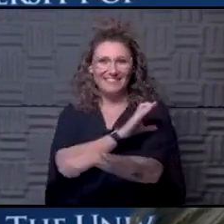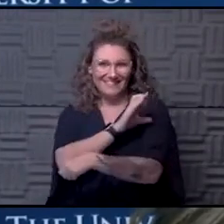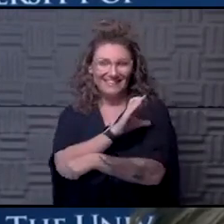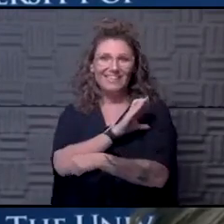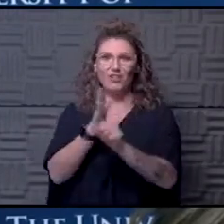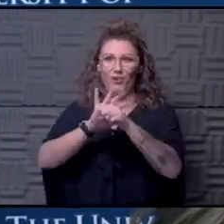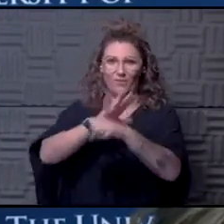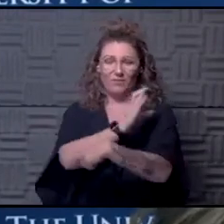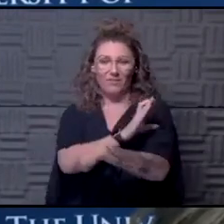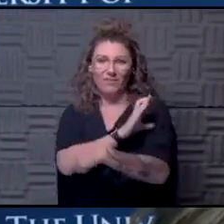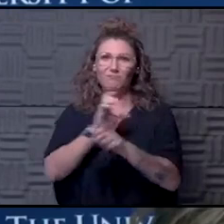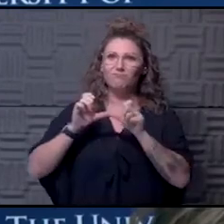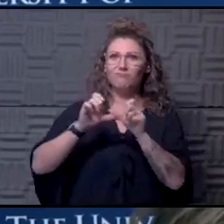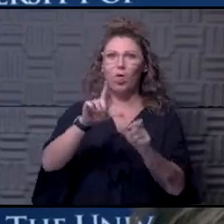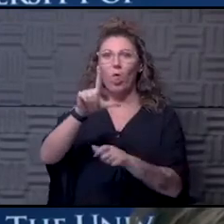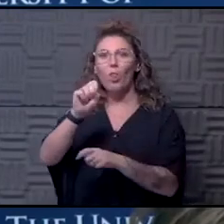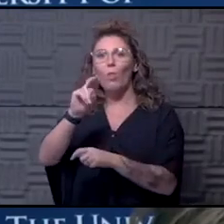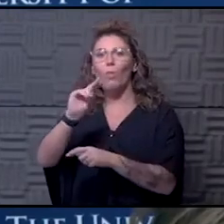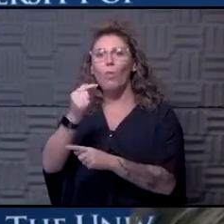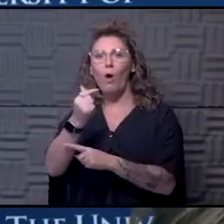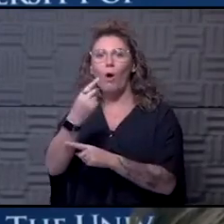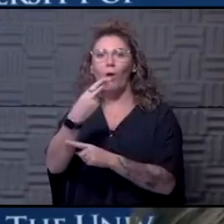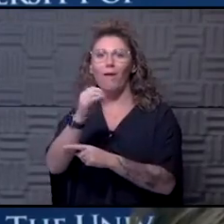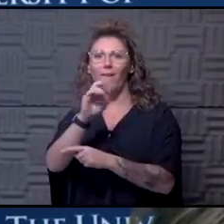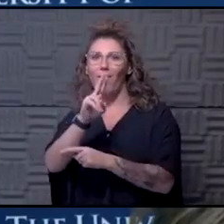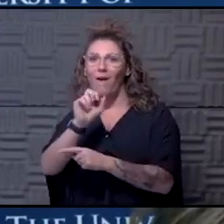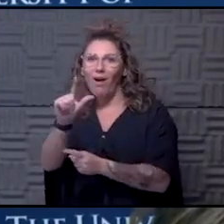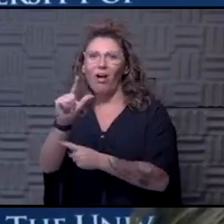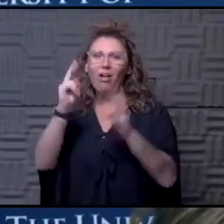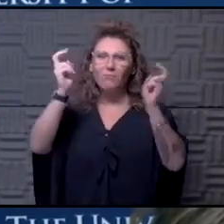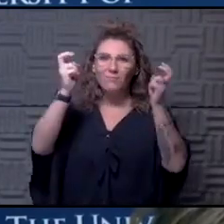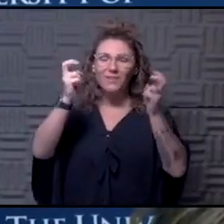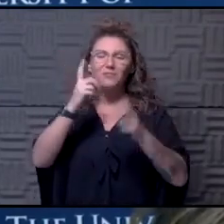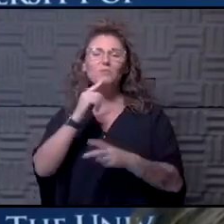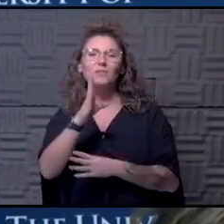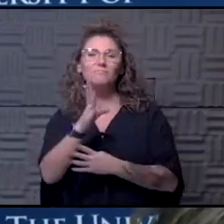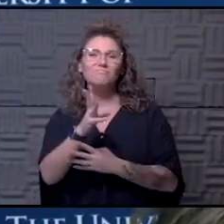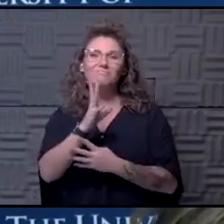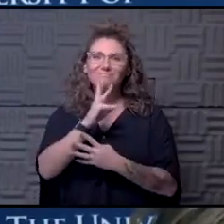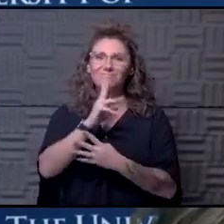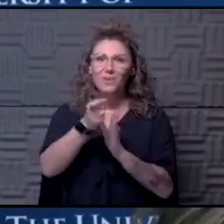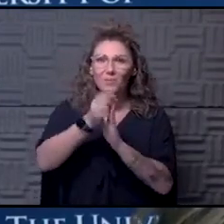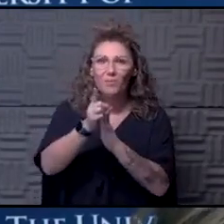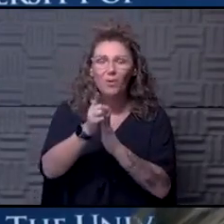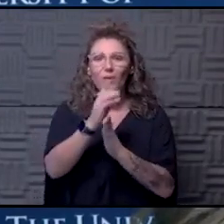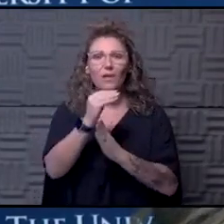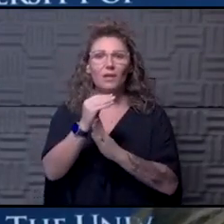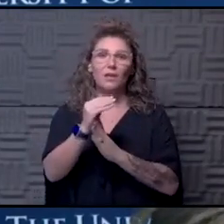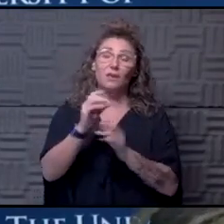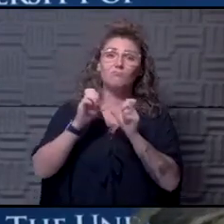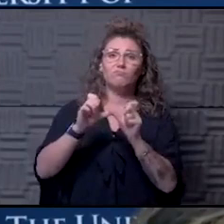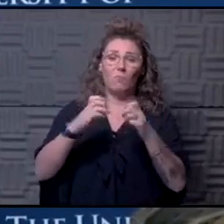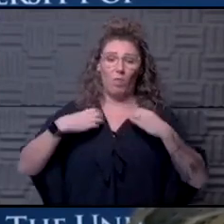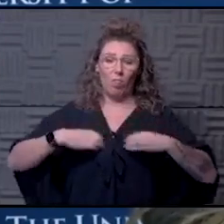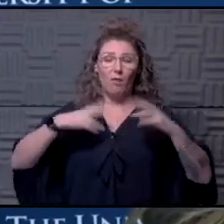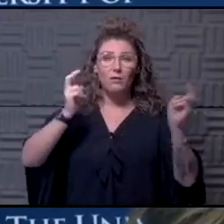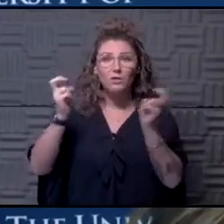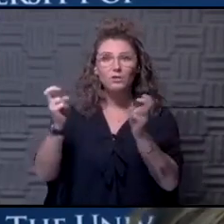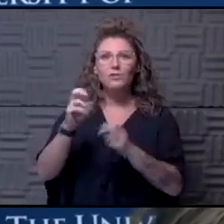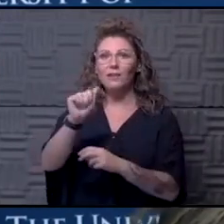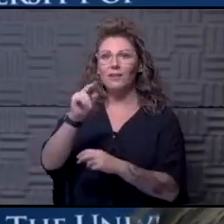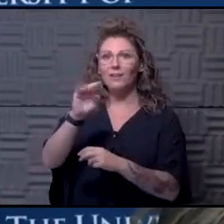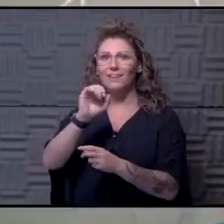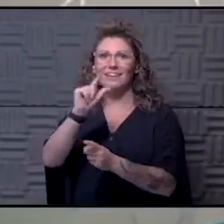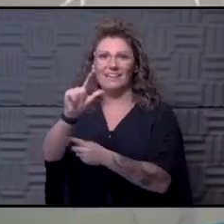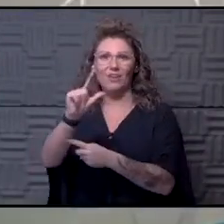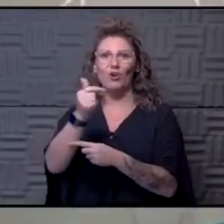those patients who have long-haul symptoms from that, we're going to talk to her a little bit in a moment about how that's going on, especially with the chronic lung issues. And we have Aneel